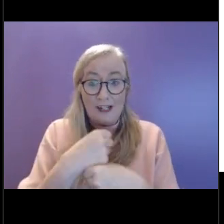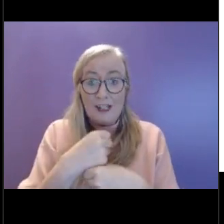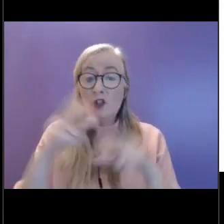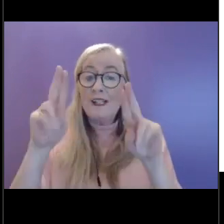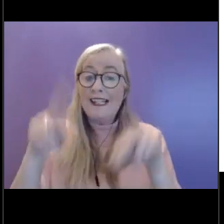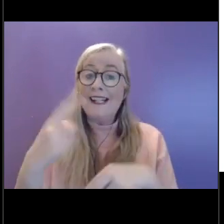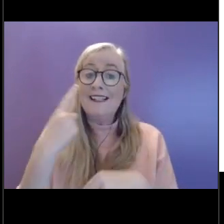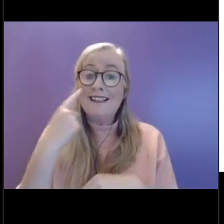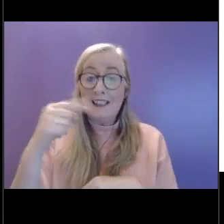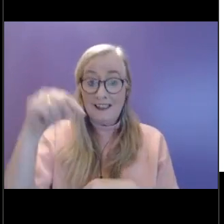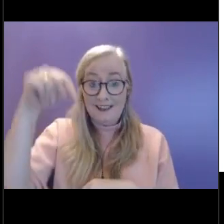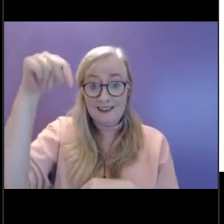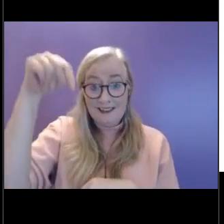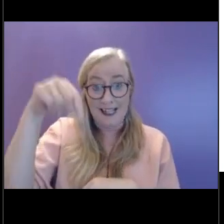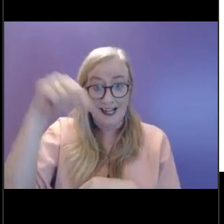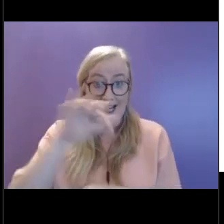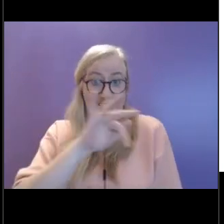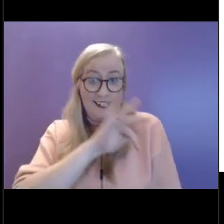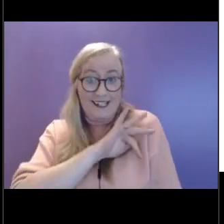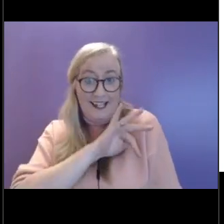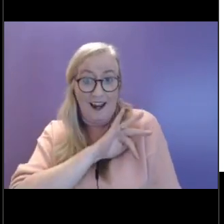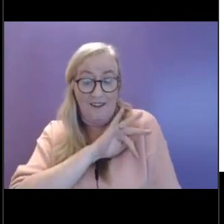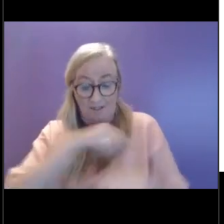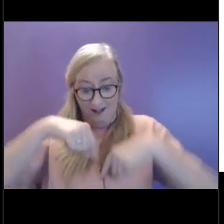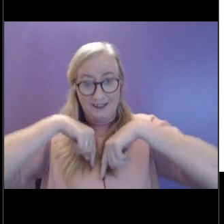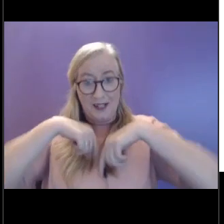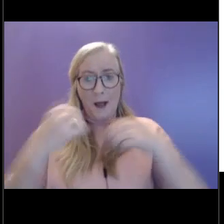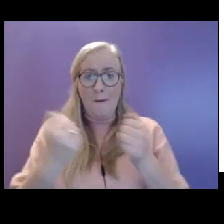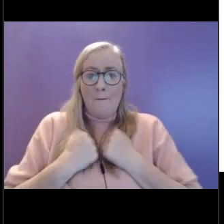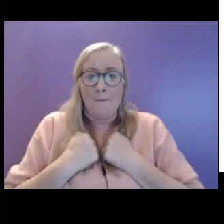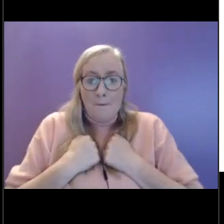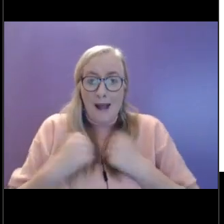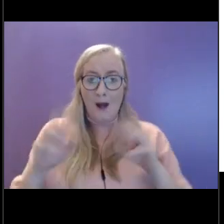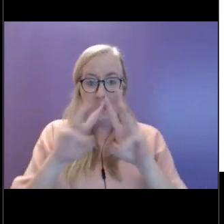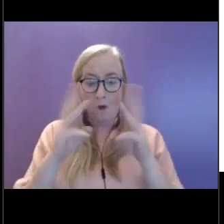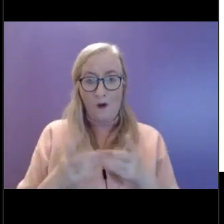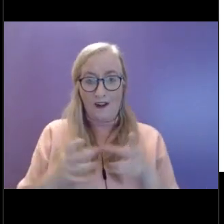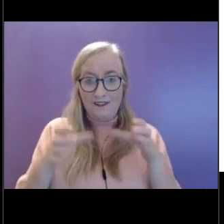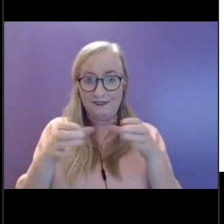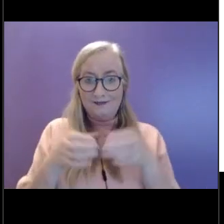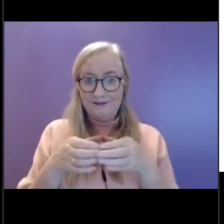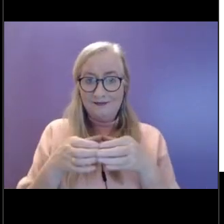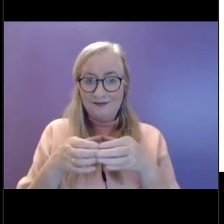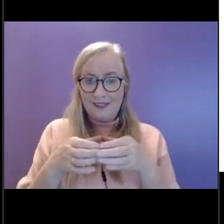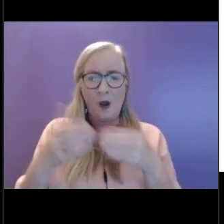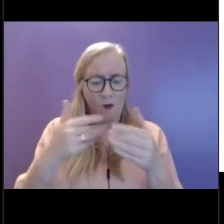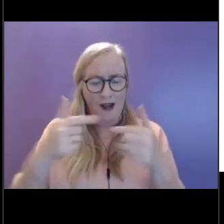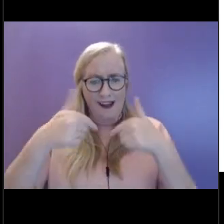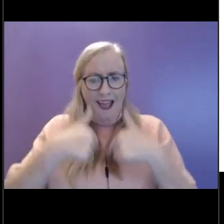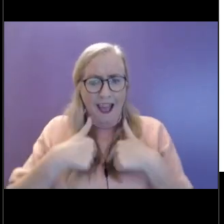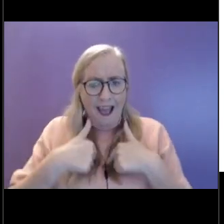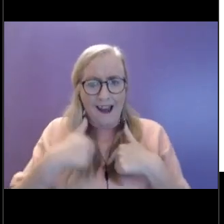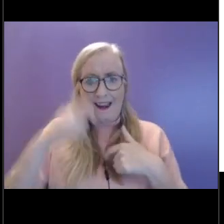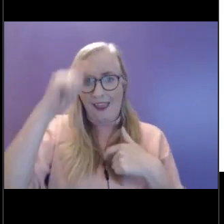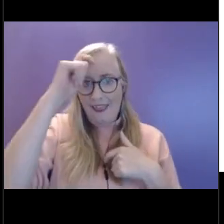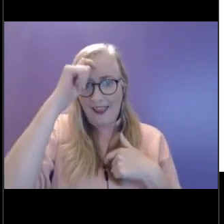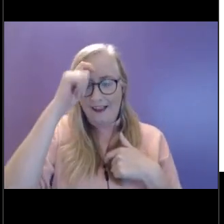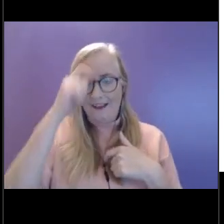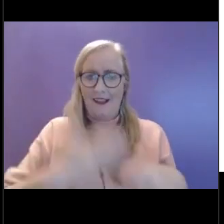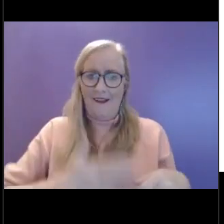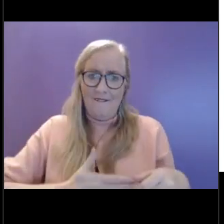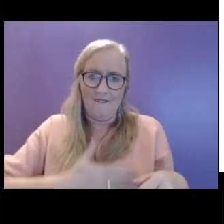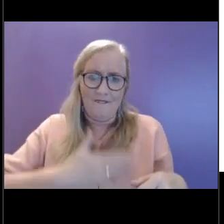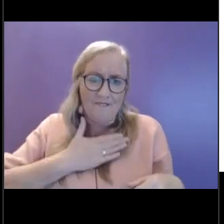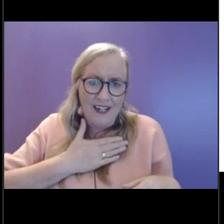here, we have ourselves, our internal world. So it might be thoughts we have about something or perceptions we have might even be